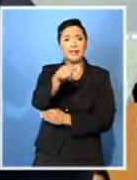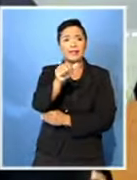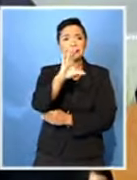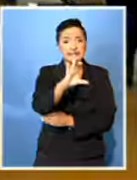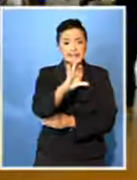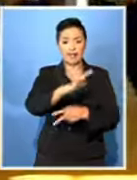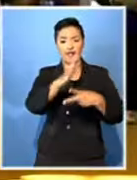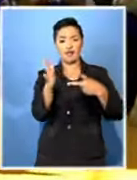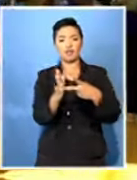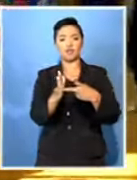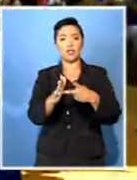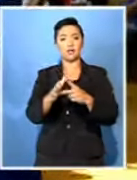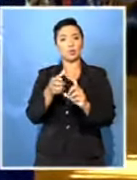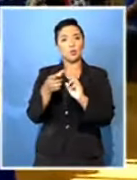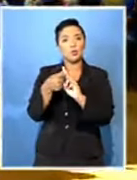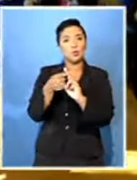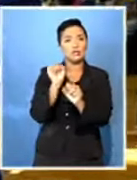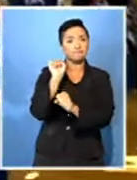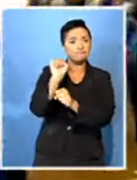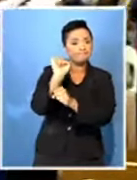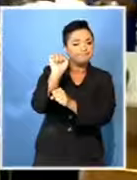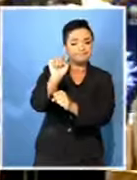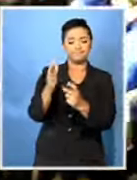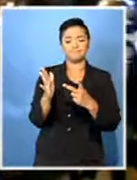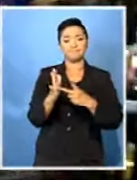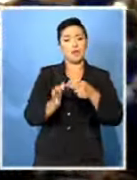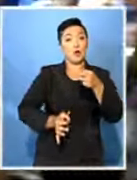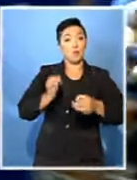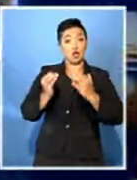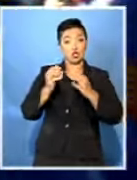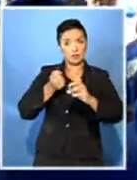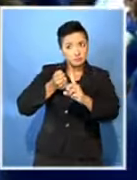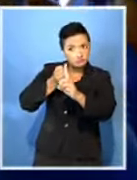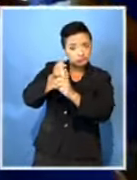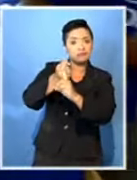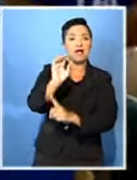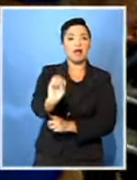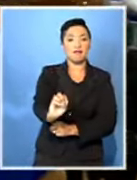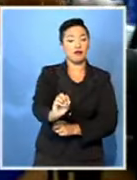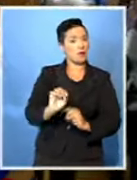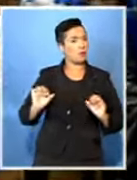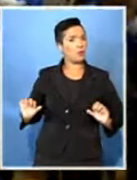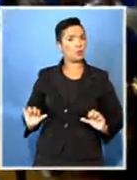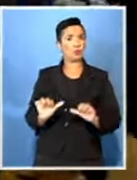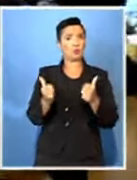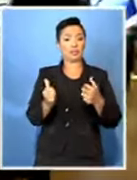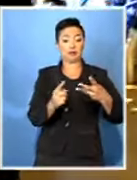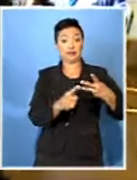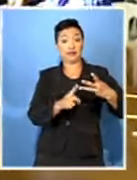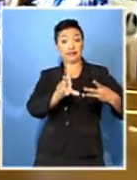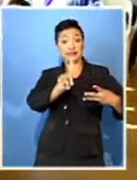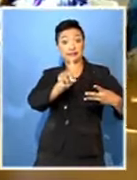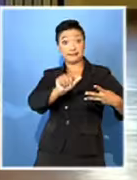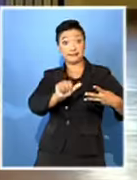and a trade union shop steward where she started her political career. And she has done well for the DA by